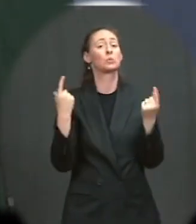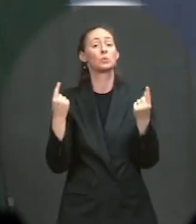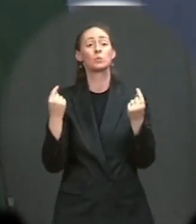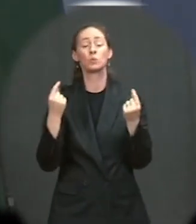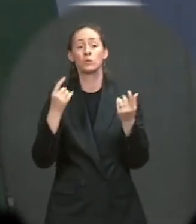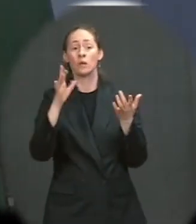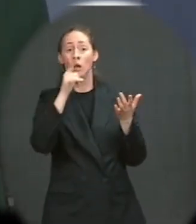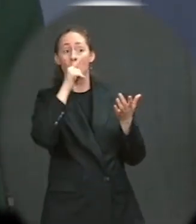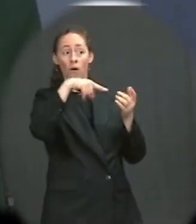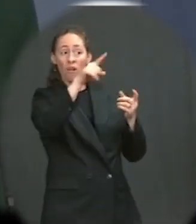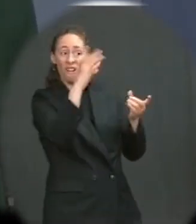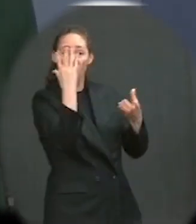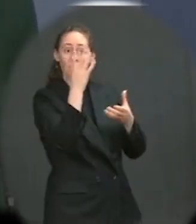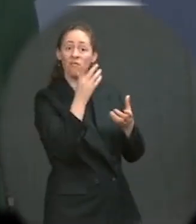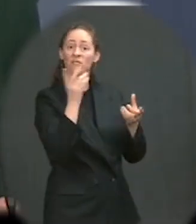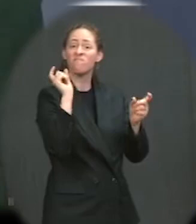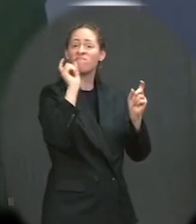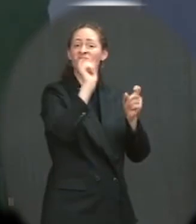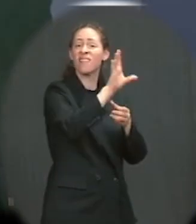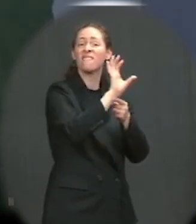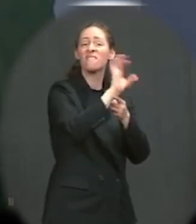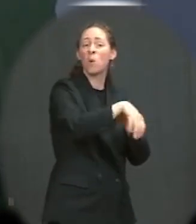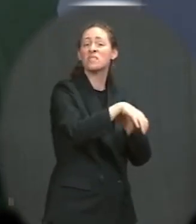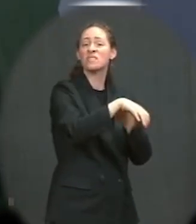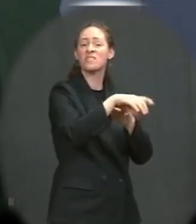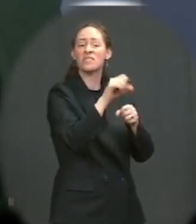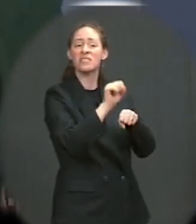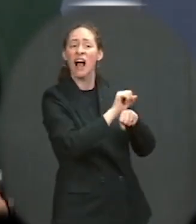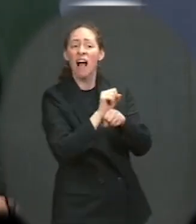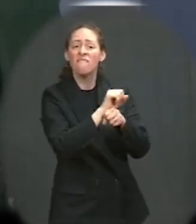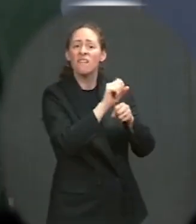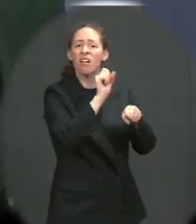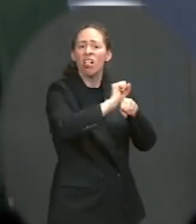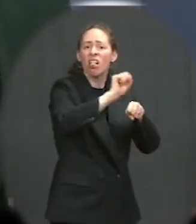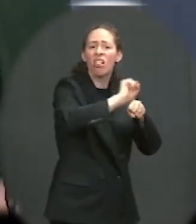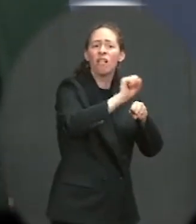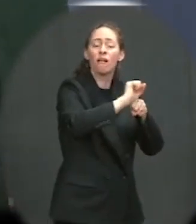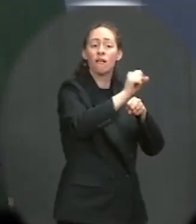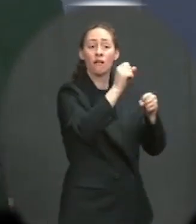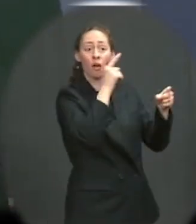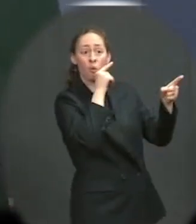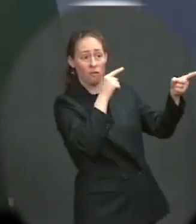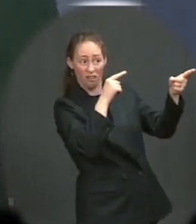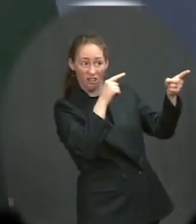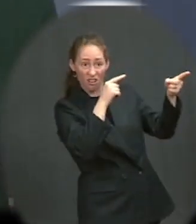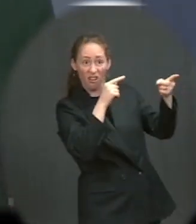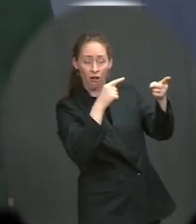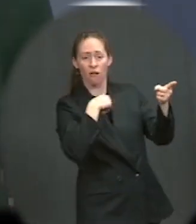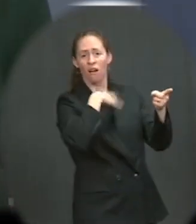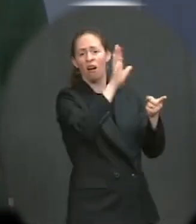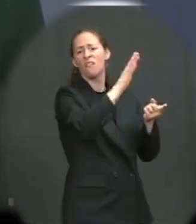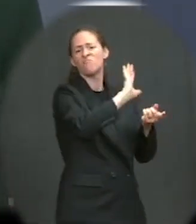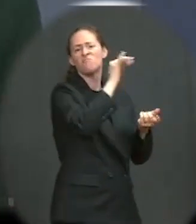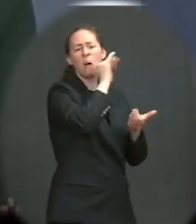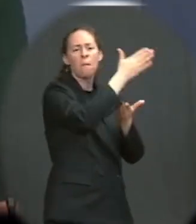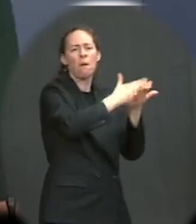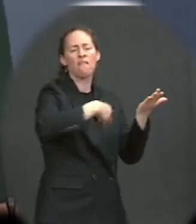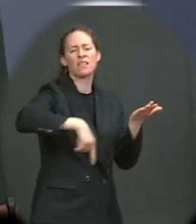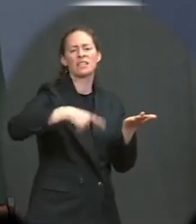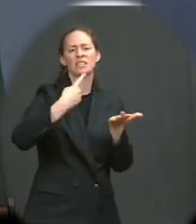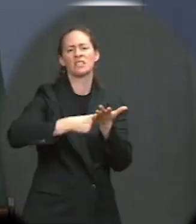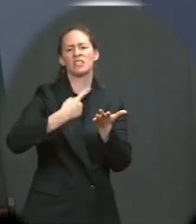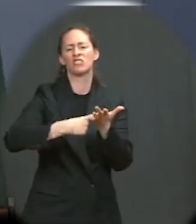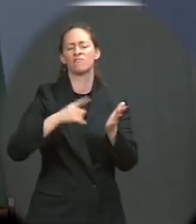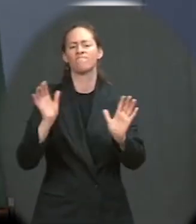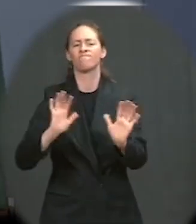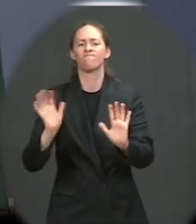accountable, and that we will continue to remove goods made from local forced labor from our supply chains. As you also know, and I think this is